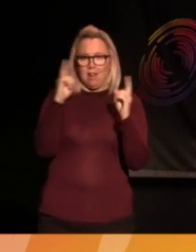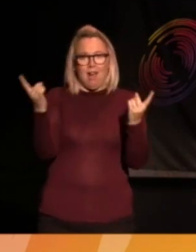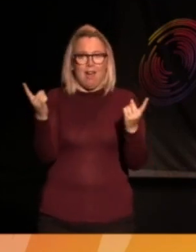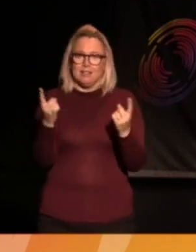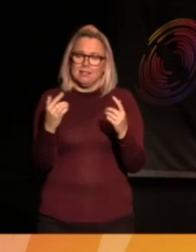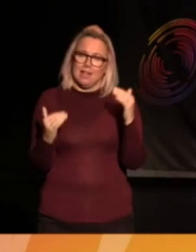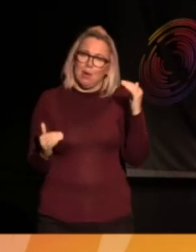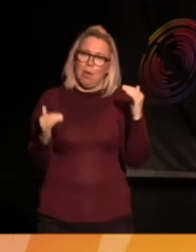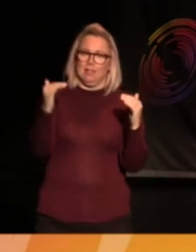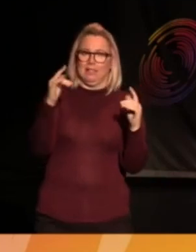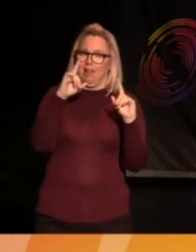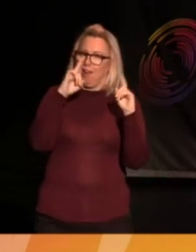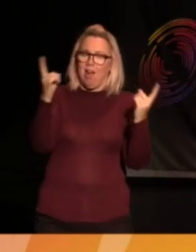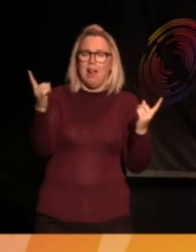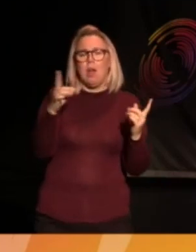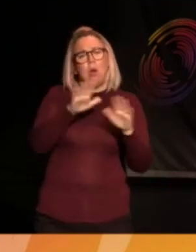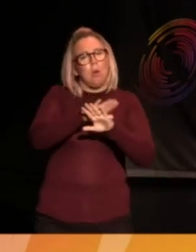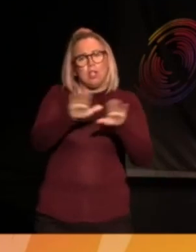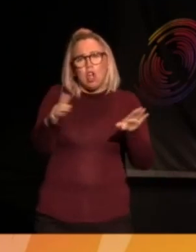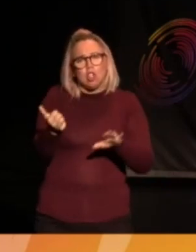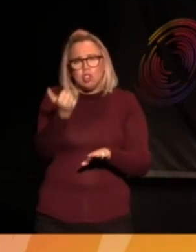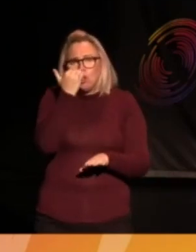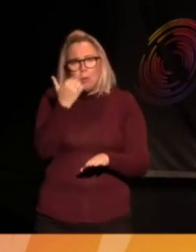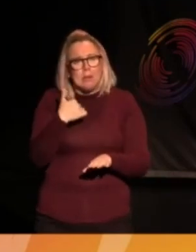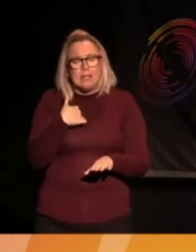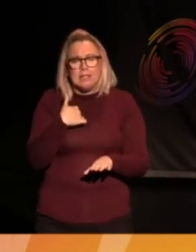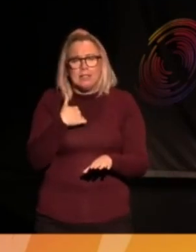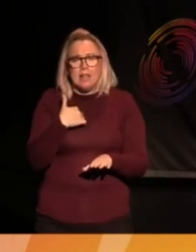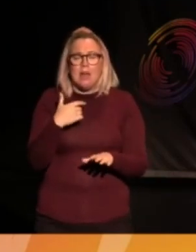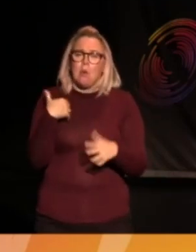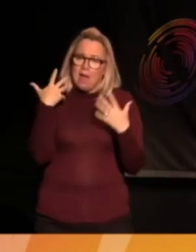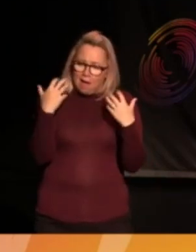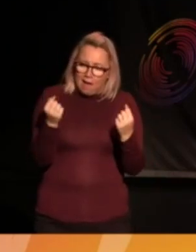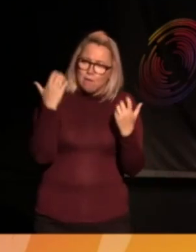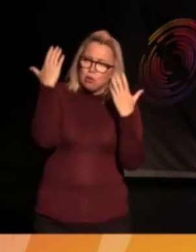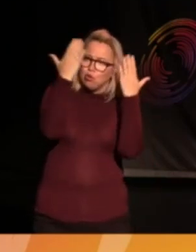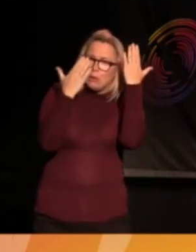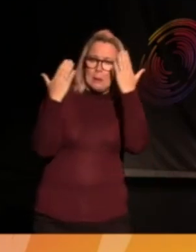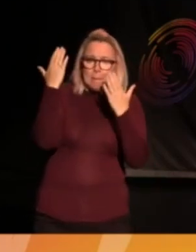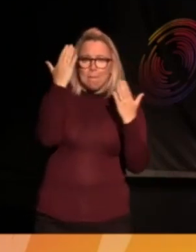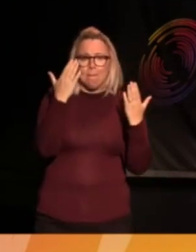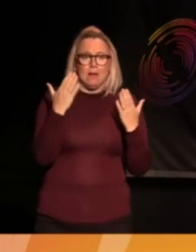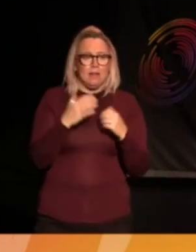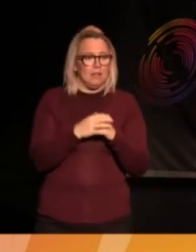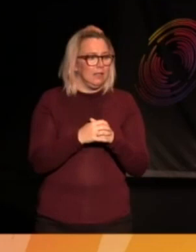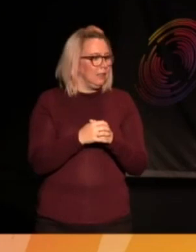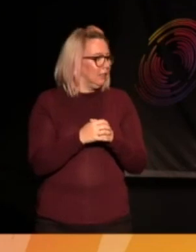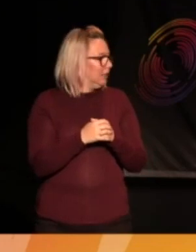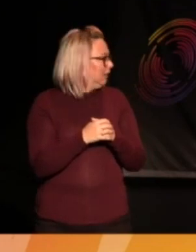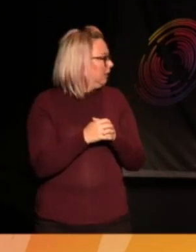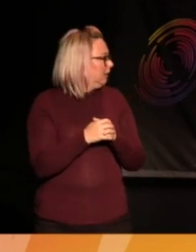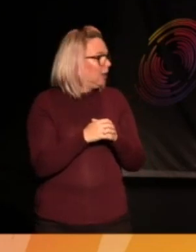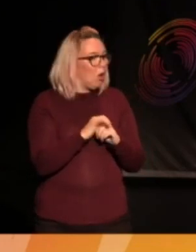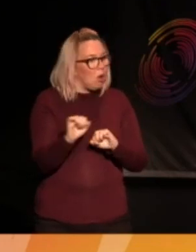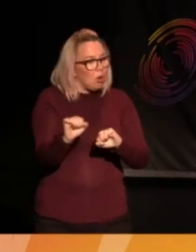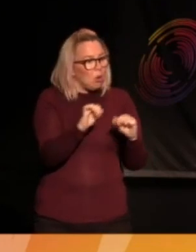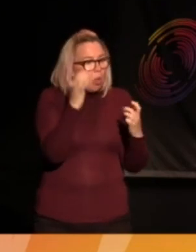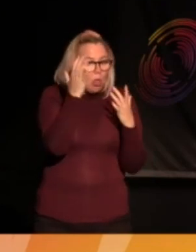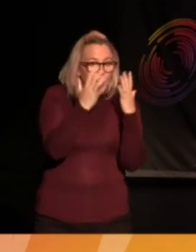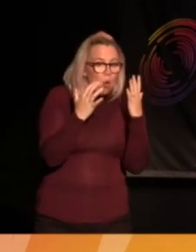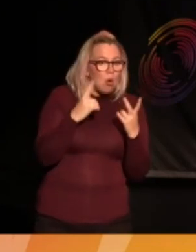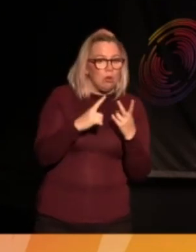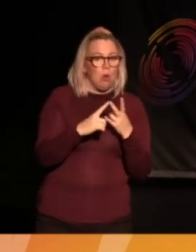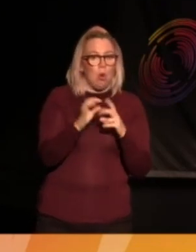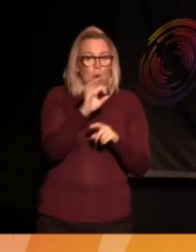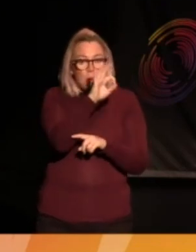it's not a stupid thing. We shouldn't be humiliated for having that dream. Anybody got a thought on their human rights city or a question they want